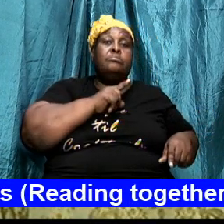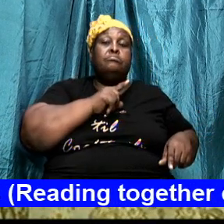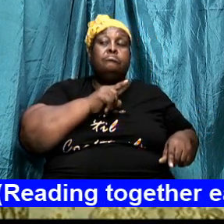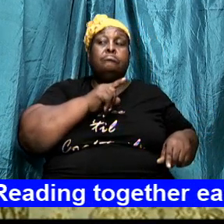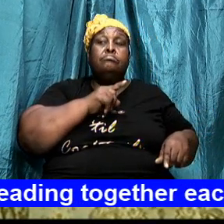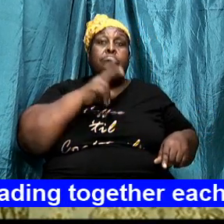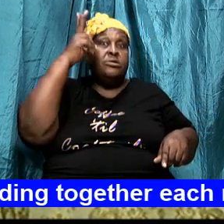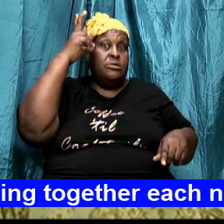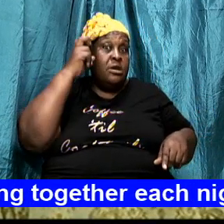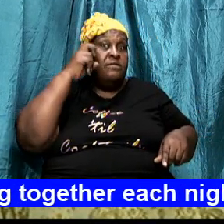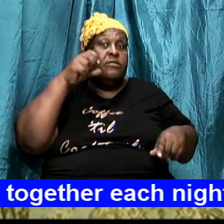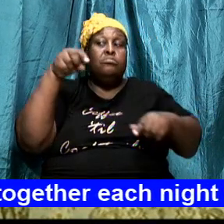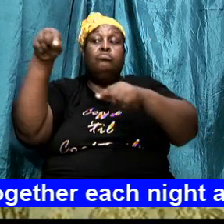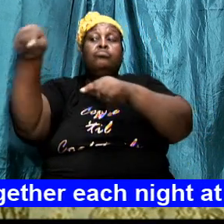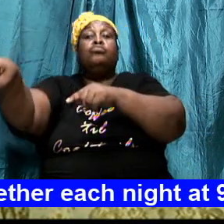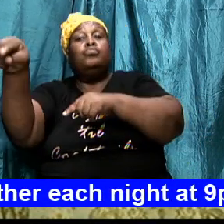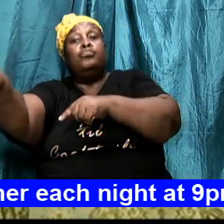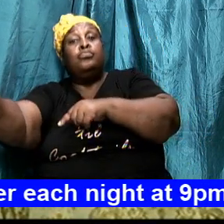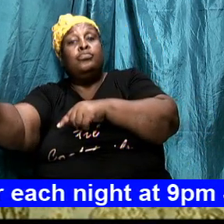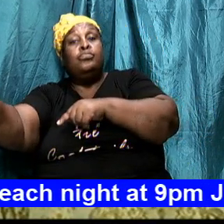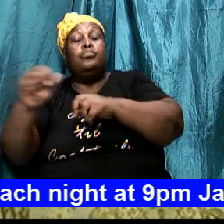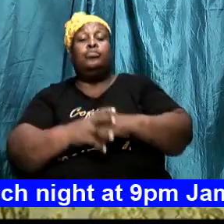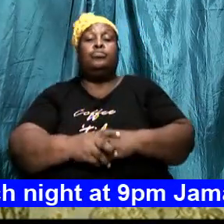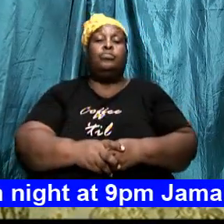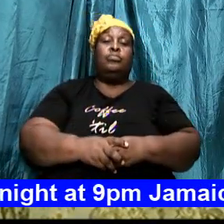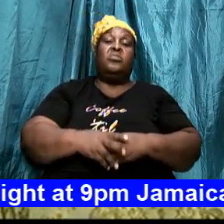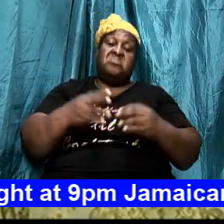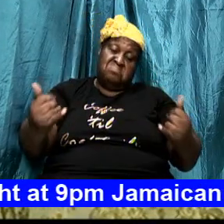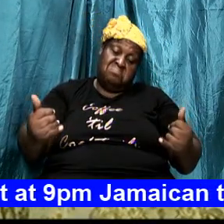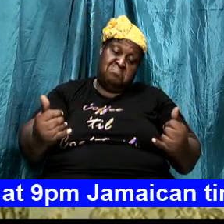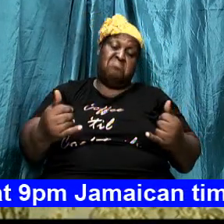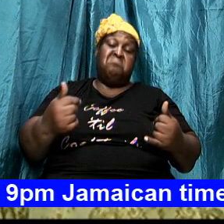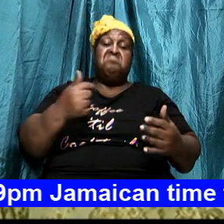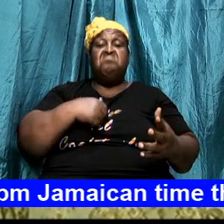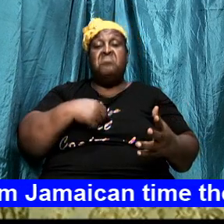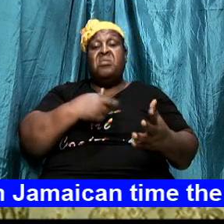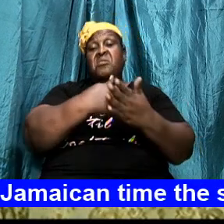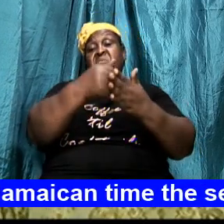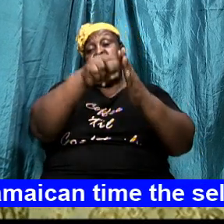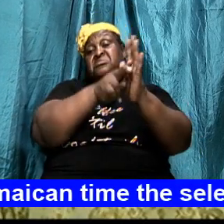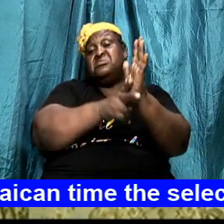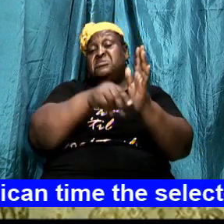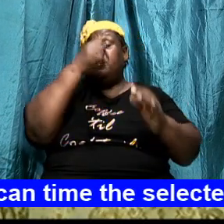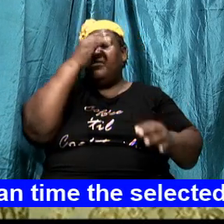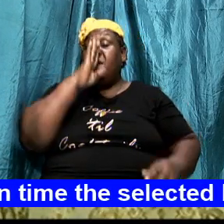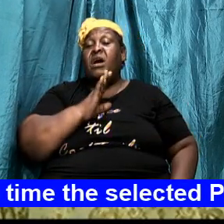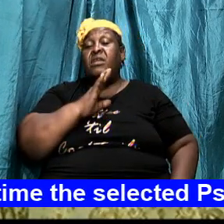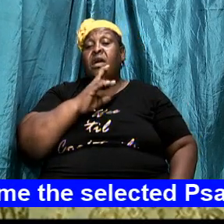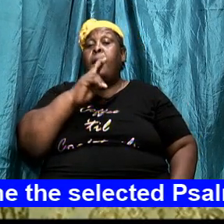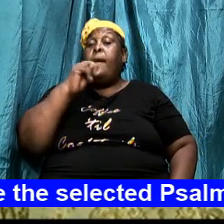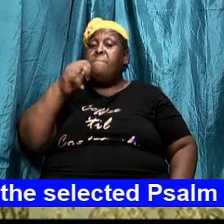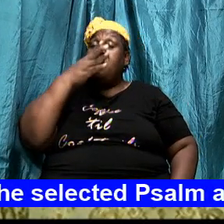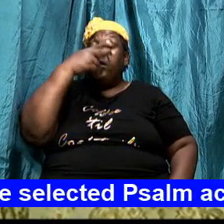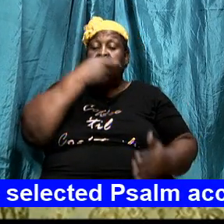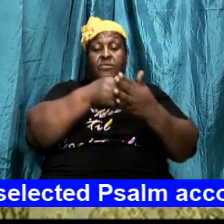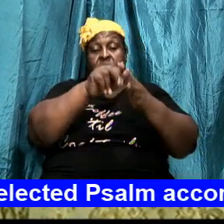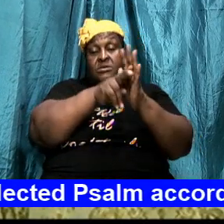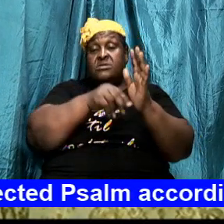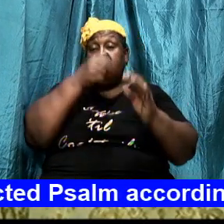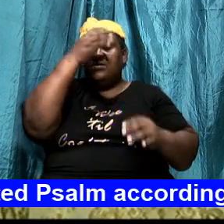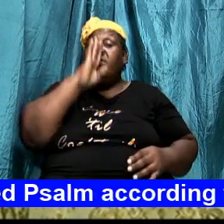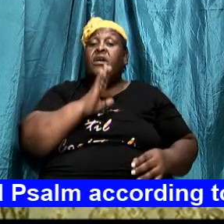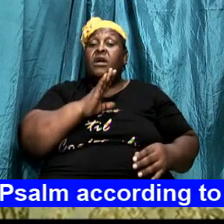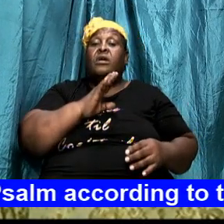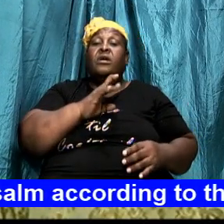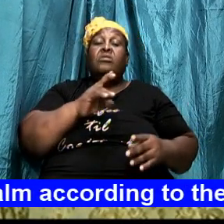because now am I the righteousness of God and being the righteousness of God I'm going to try everything